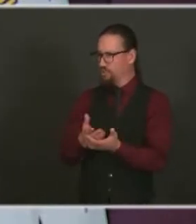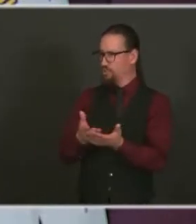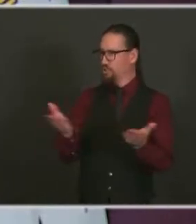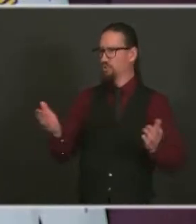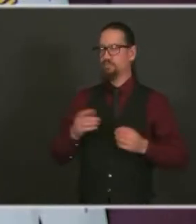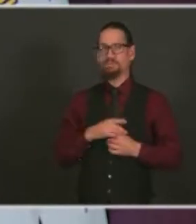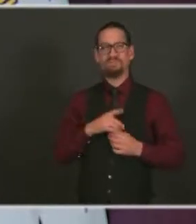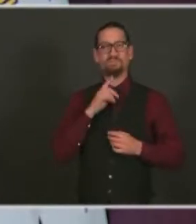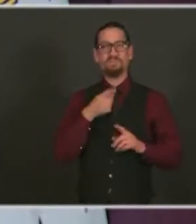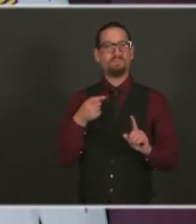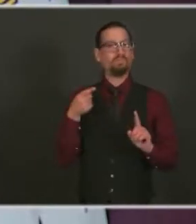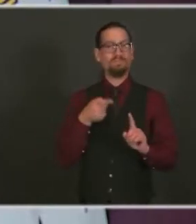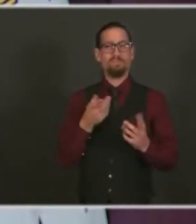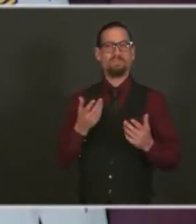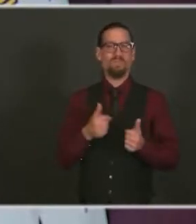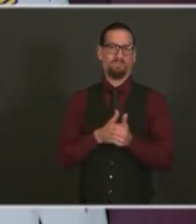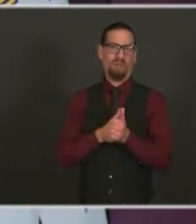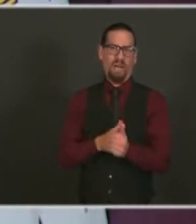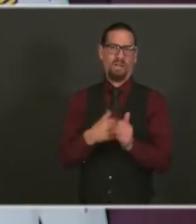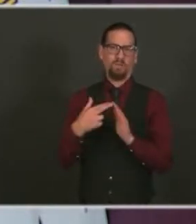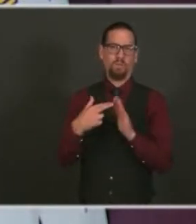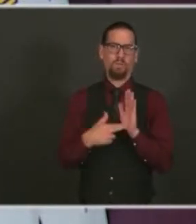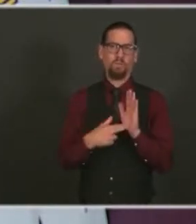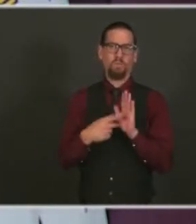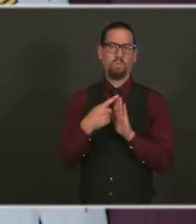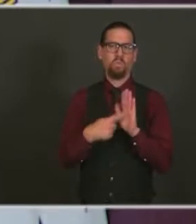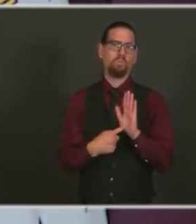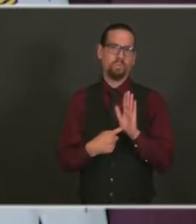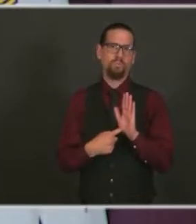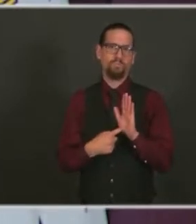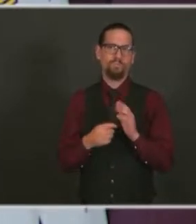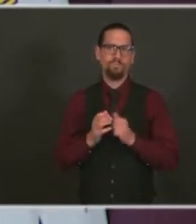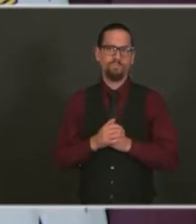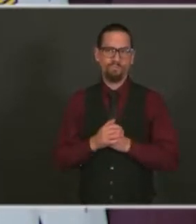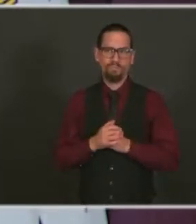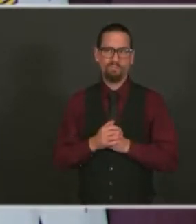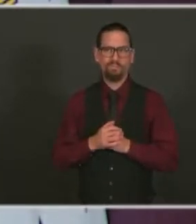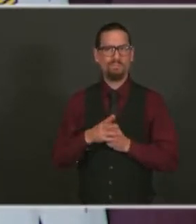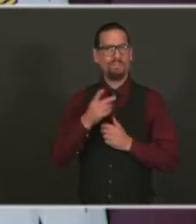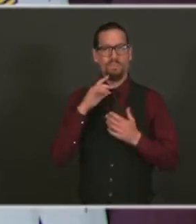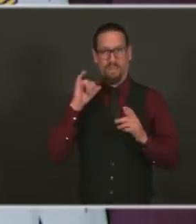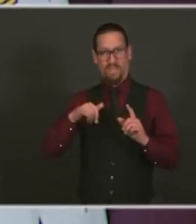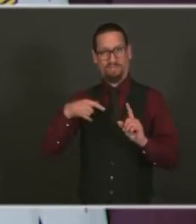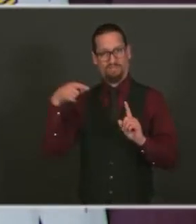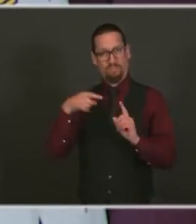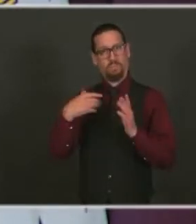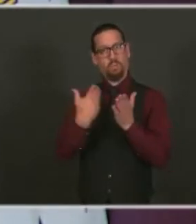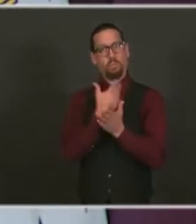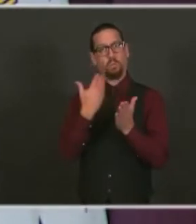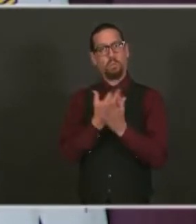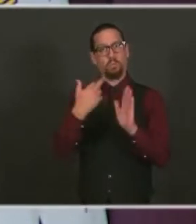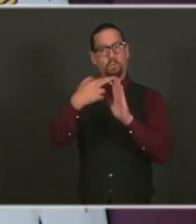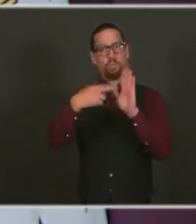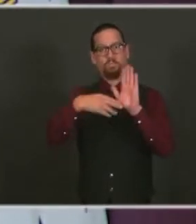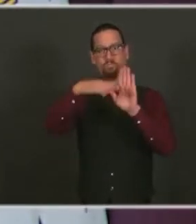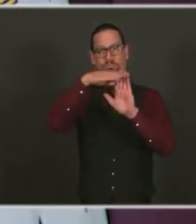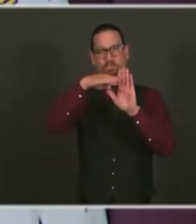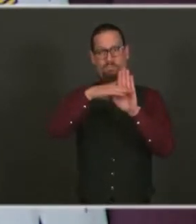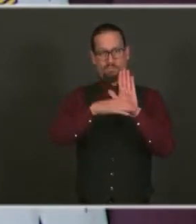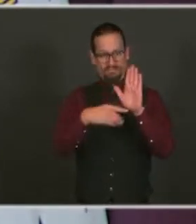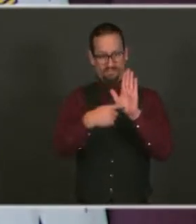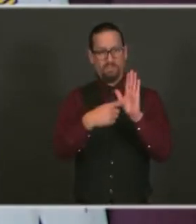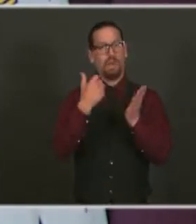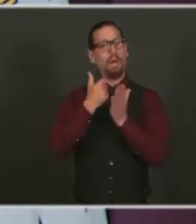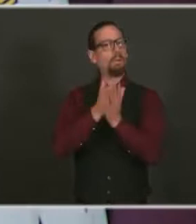rules of very limited social networks and constant mask wearing. And getting rid of